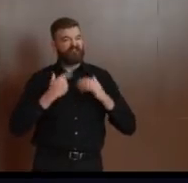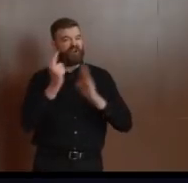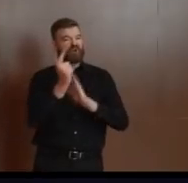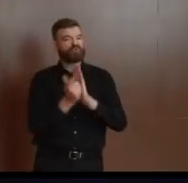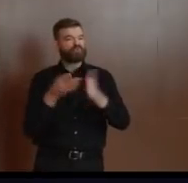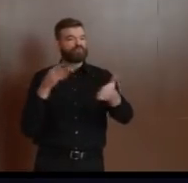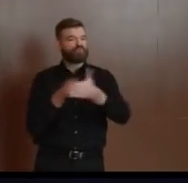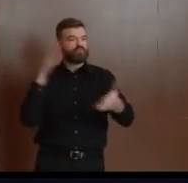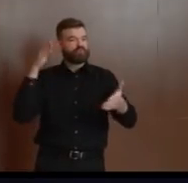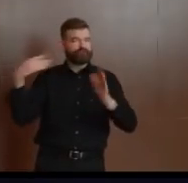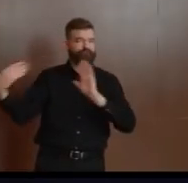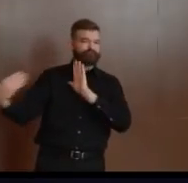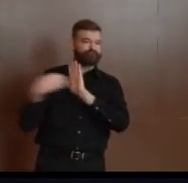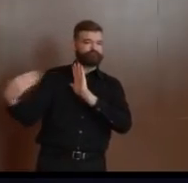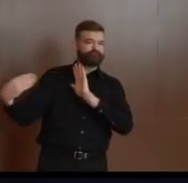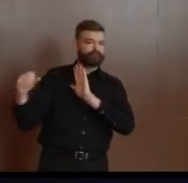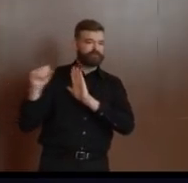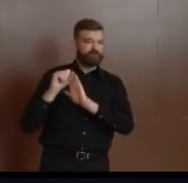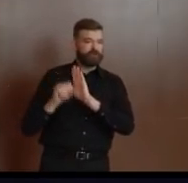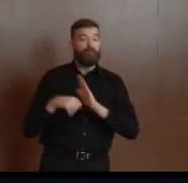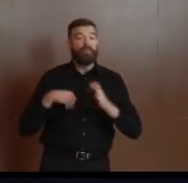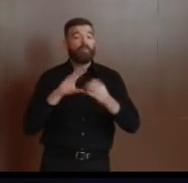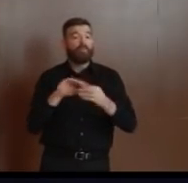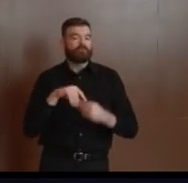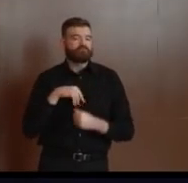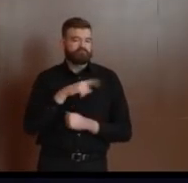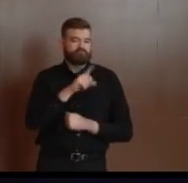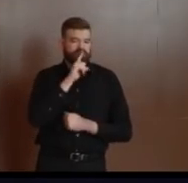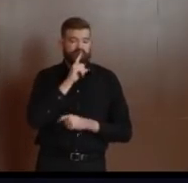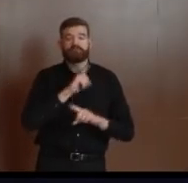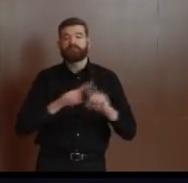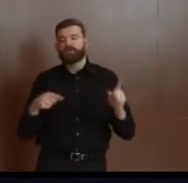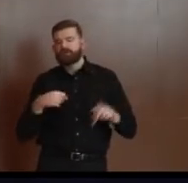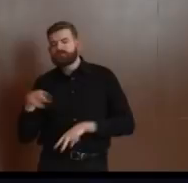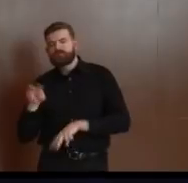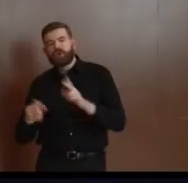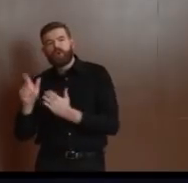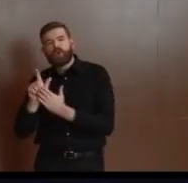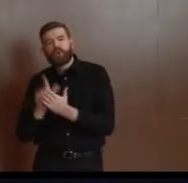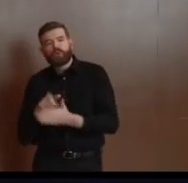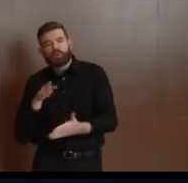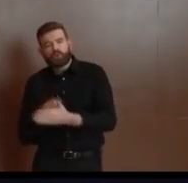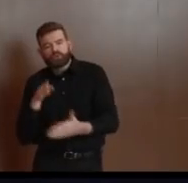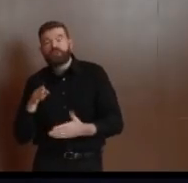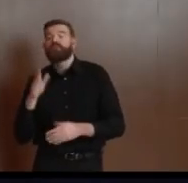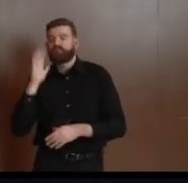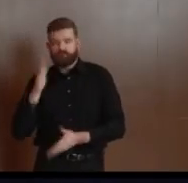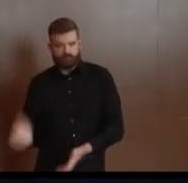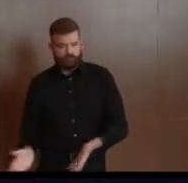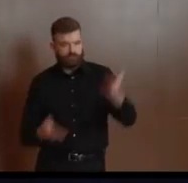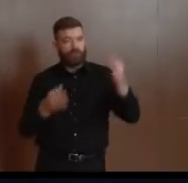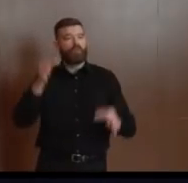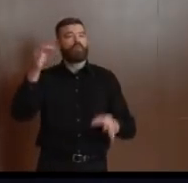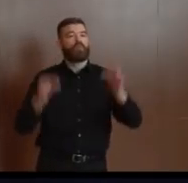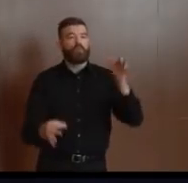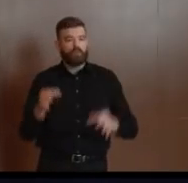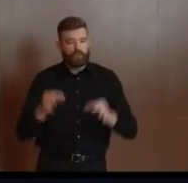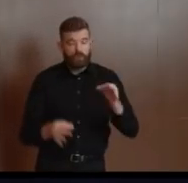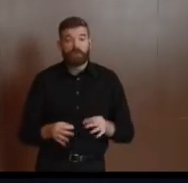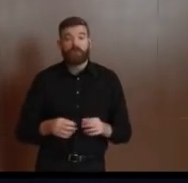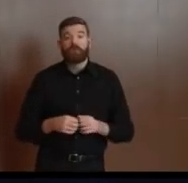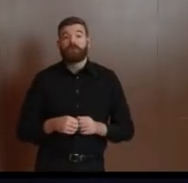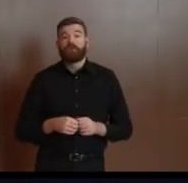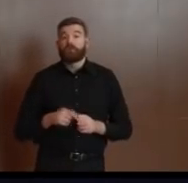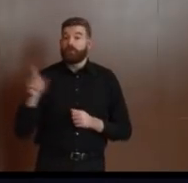review the lawsuit and we'll respond accordingly in court. But I will say that the governor's, uh, executive order tracks every other executive